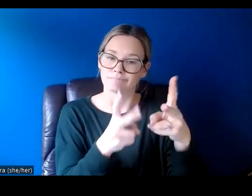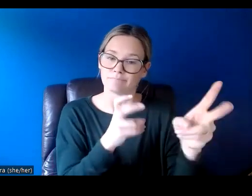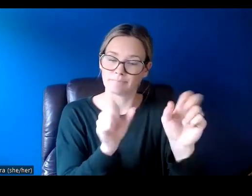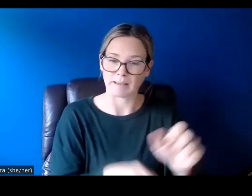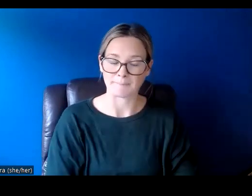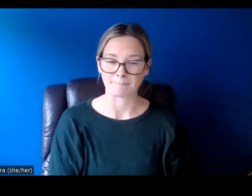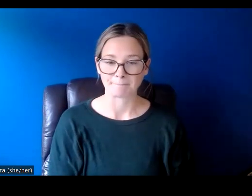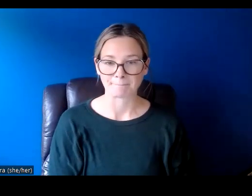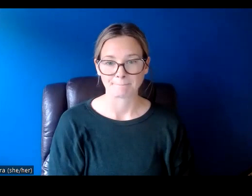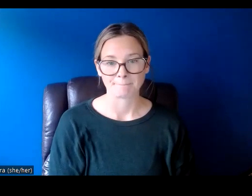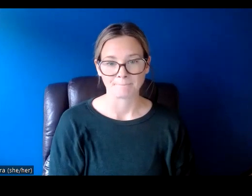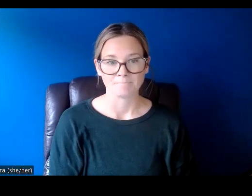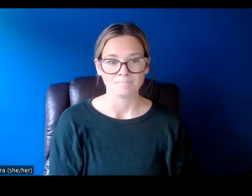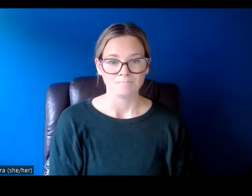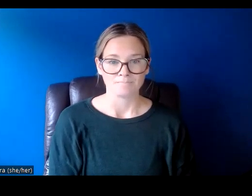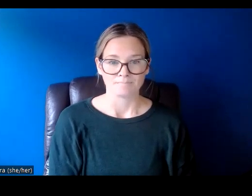to do it.